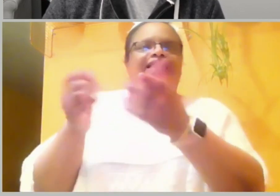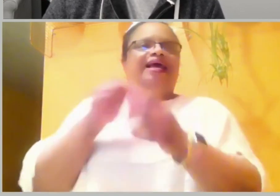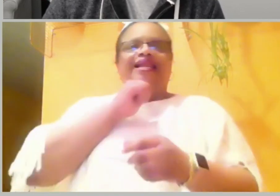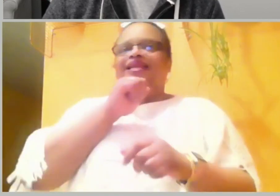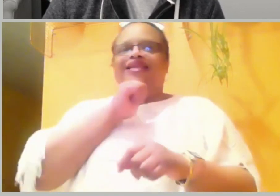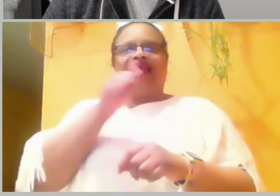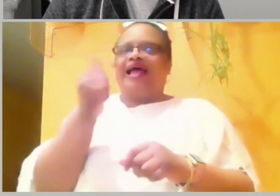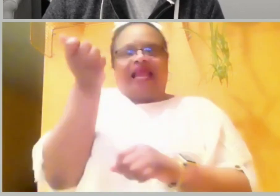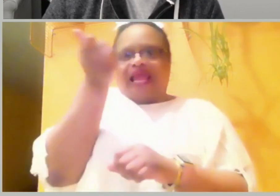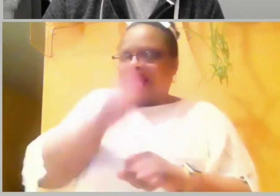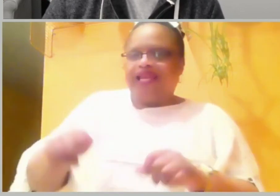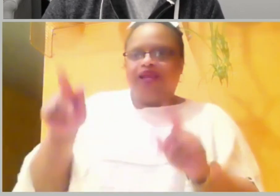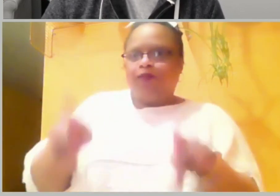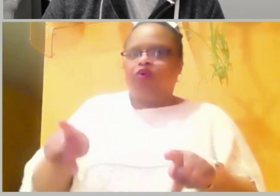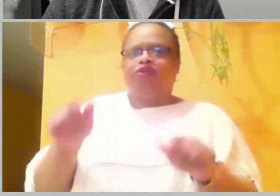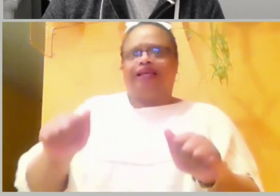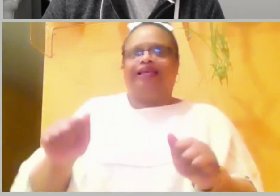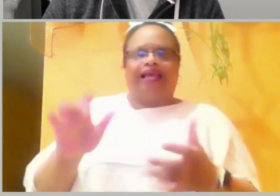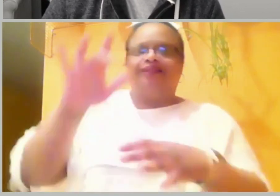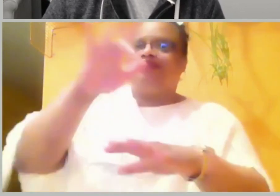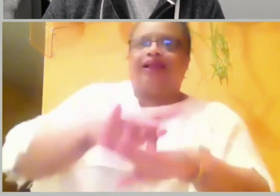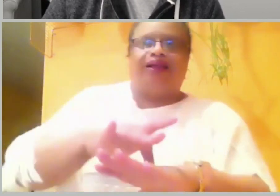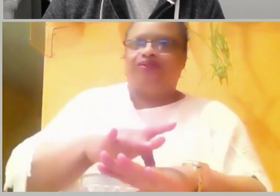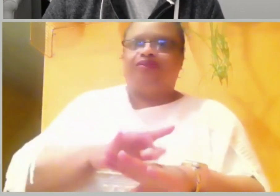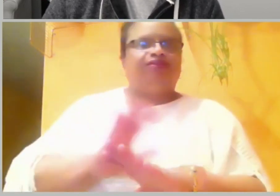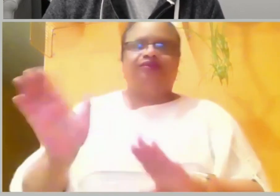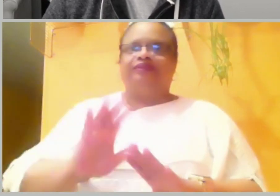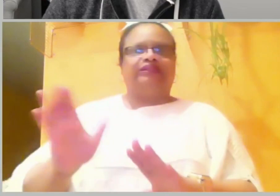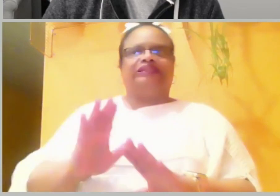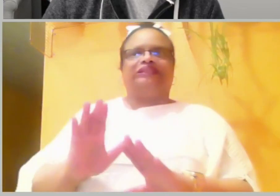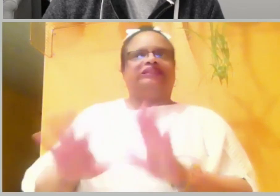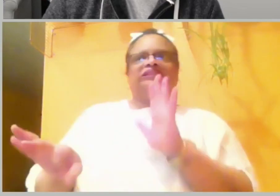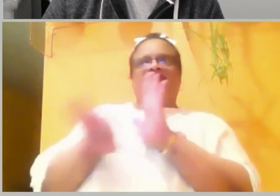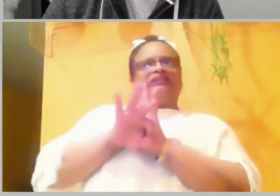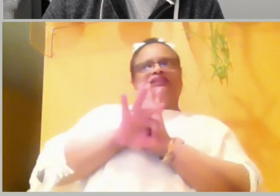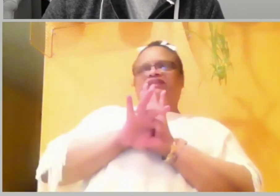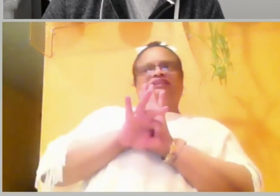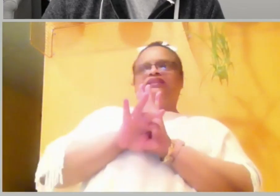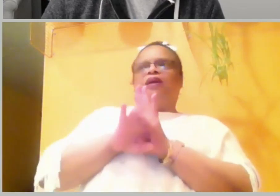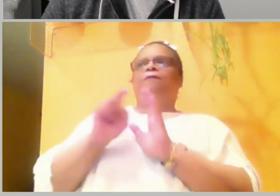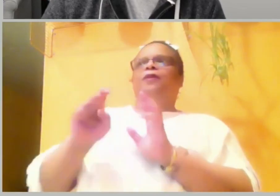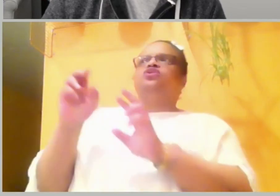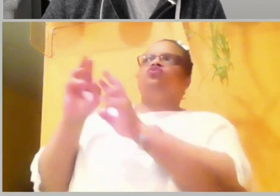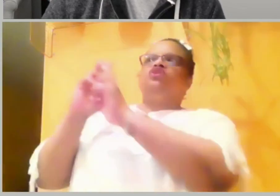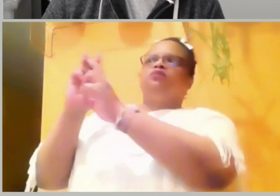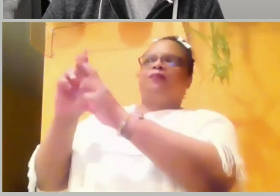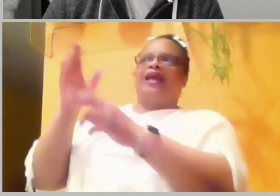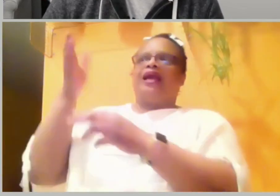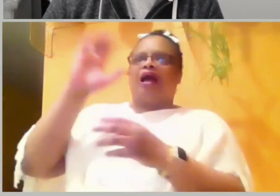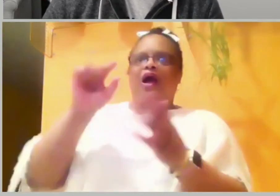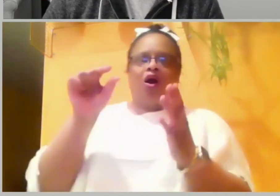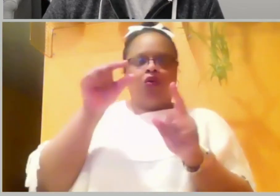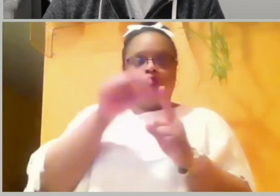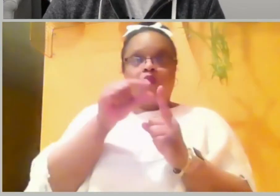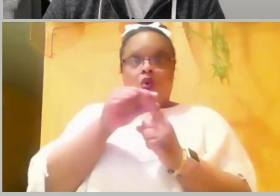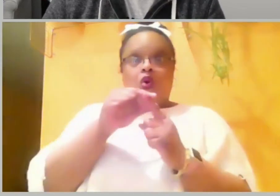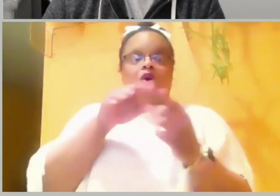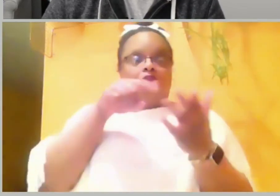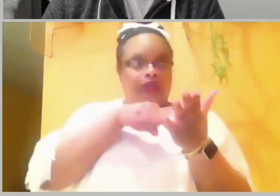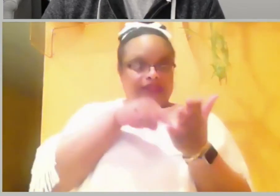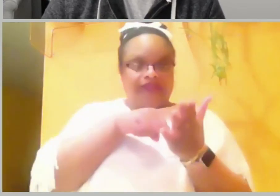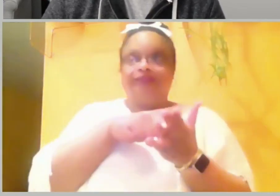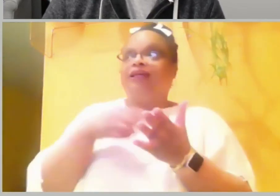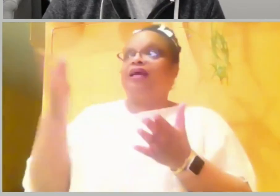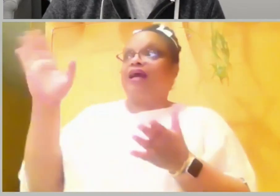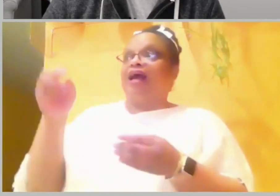details and specifics, and he expects his people to also care deeply about them. Failing to follow God's precise instructions